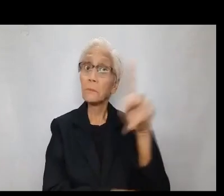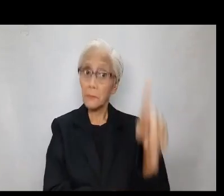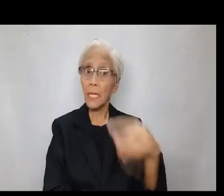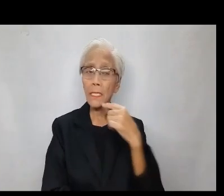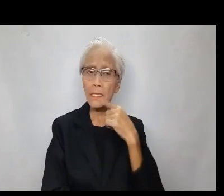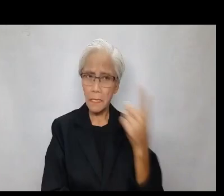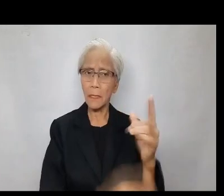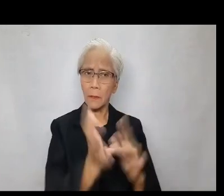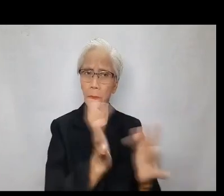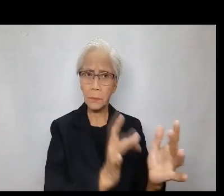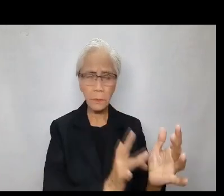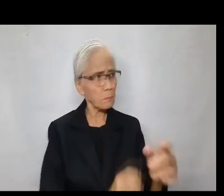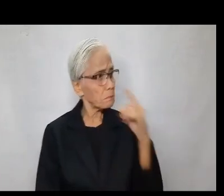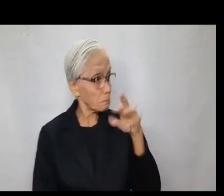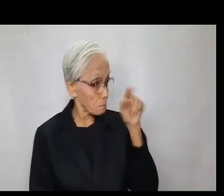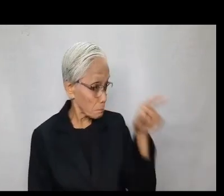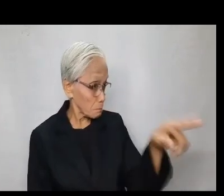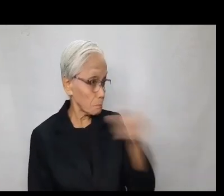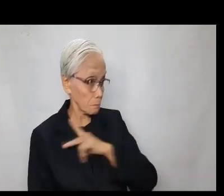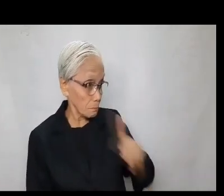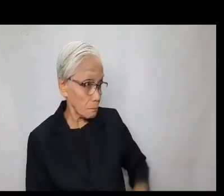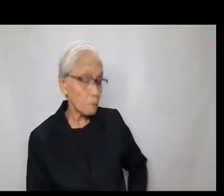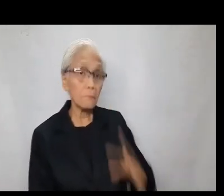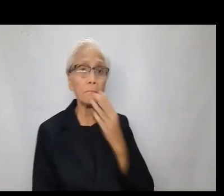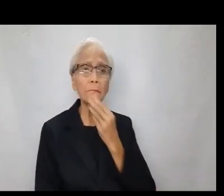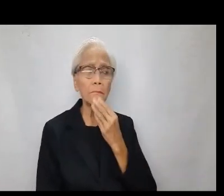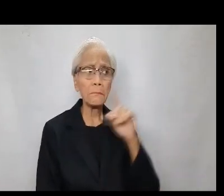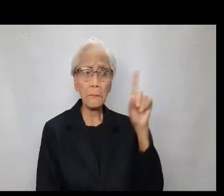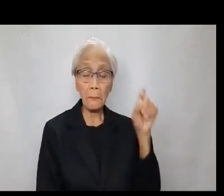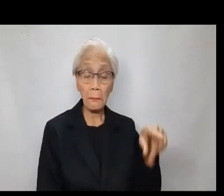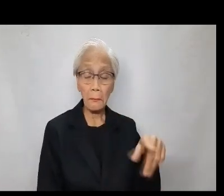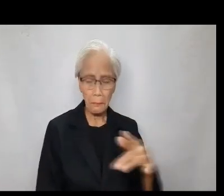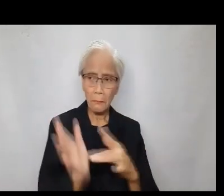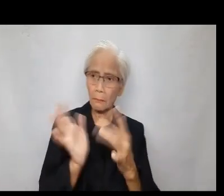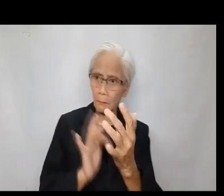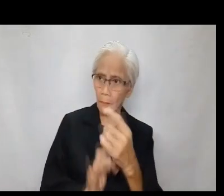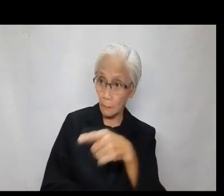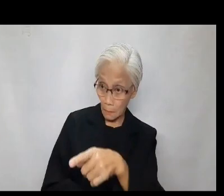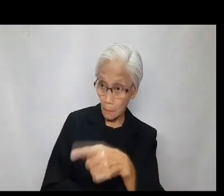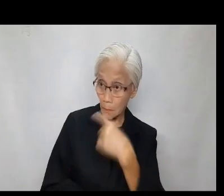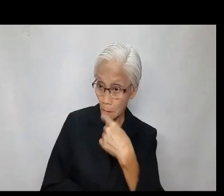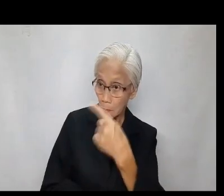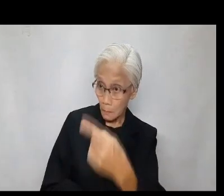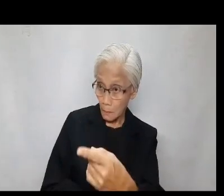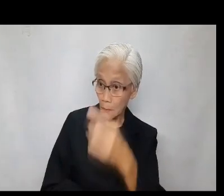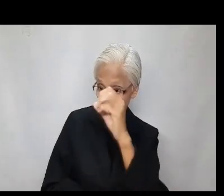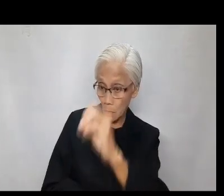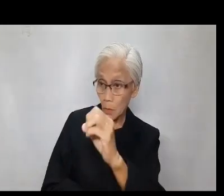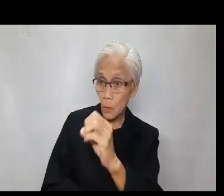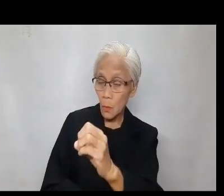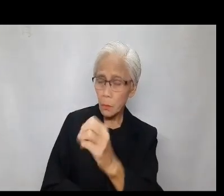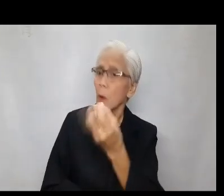Pilate said to Jesus, Are you the king of the Jews? Jesus answered, Do you say